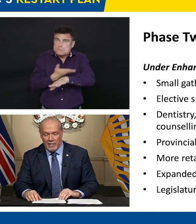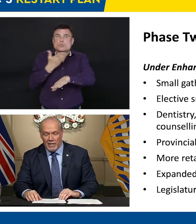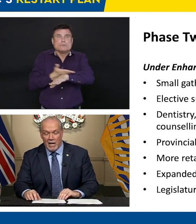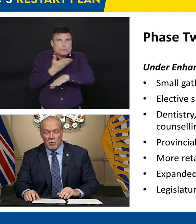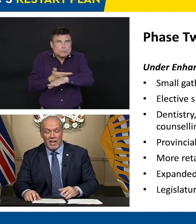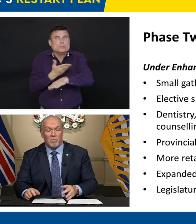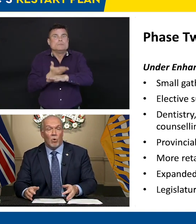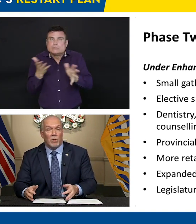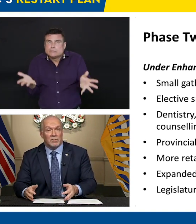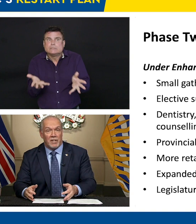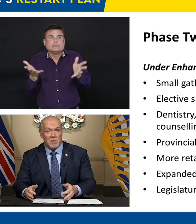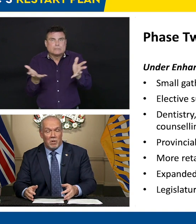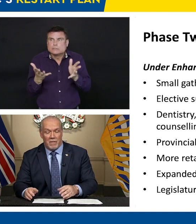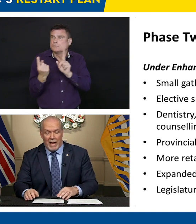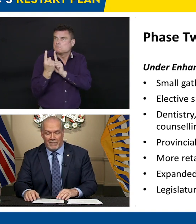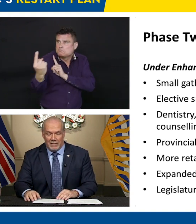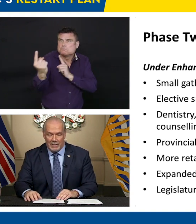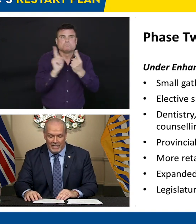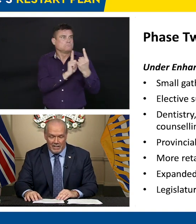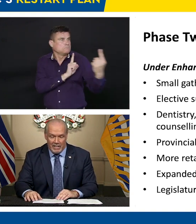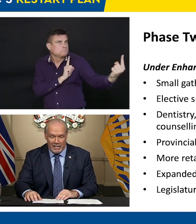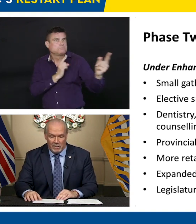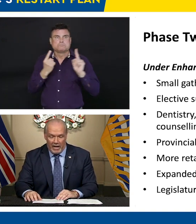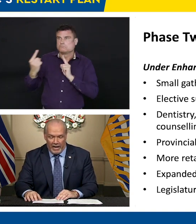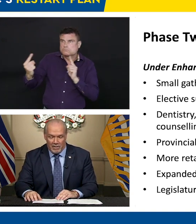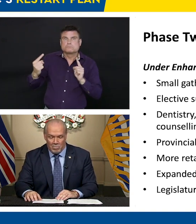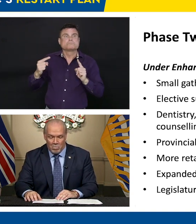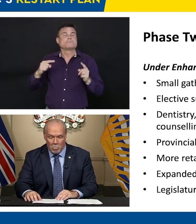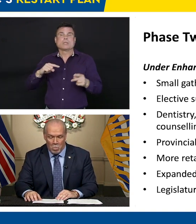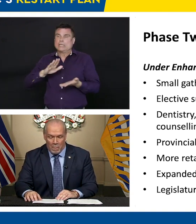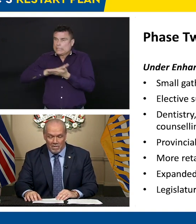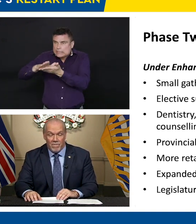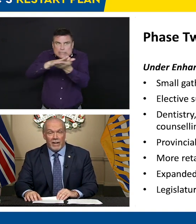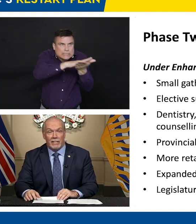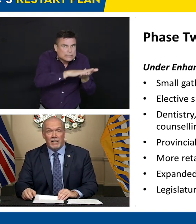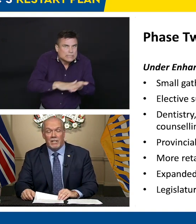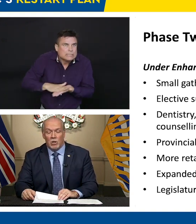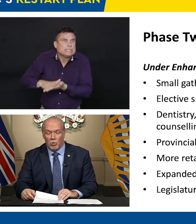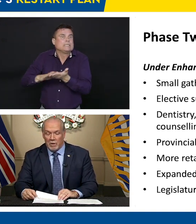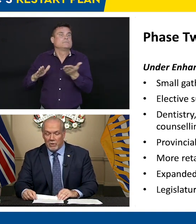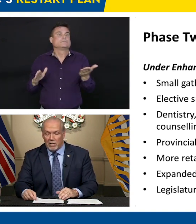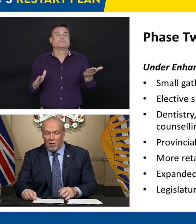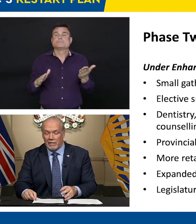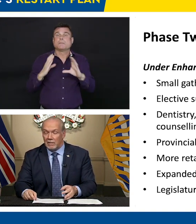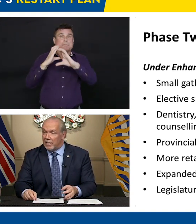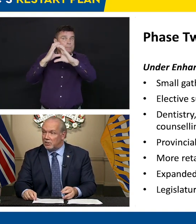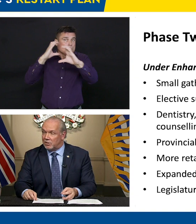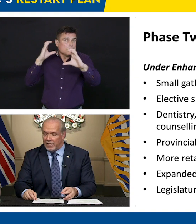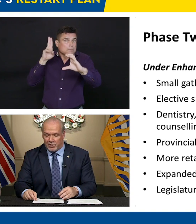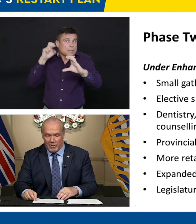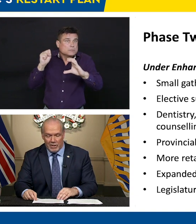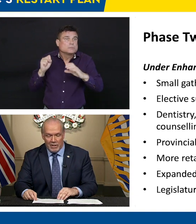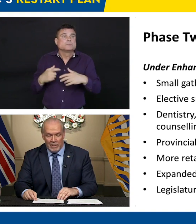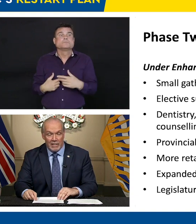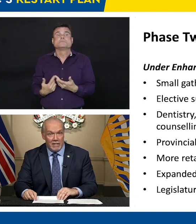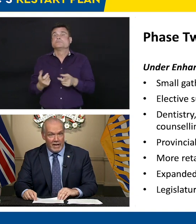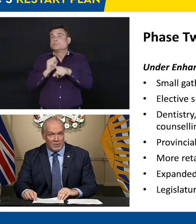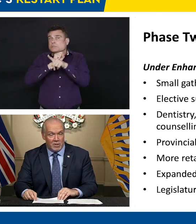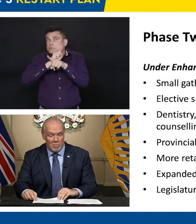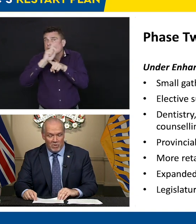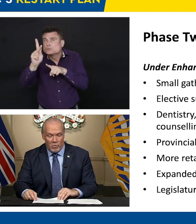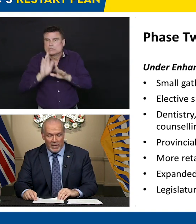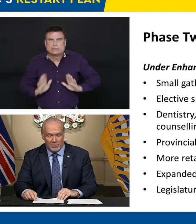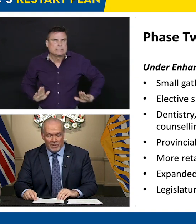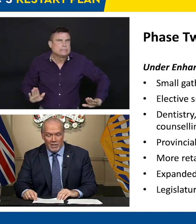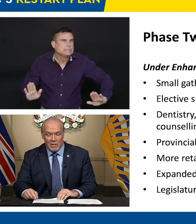SkyTrain, and we'll have more to say about that in the days ahead. Finally, we'll be recalling the legislature in the